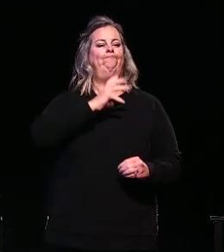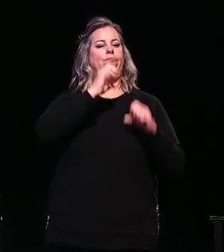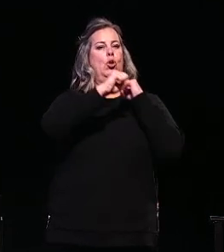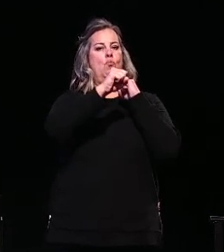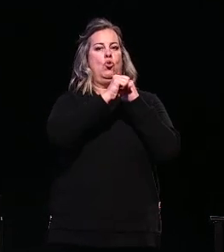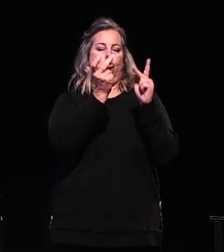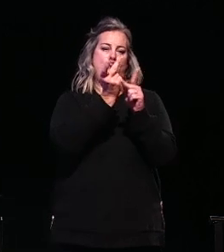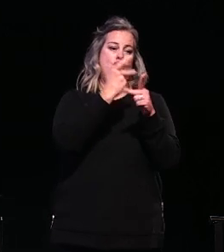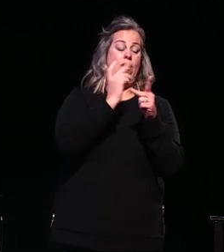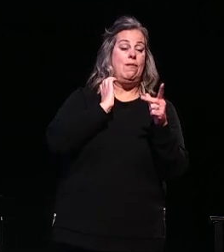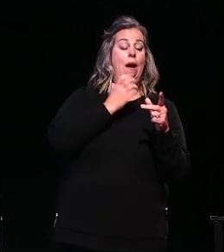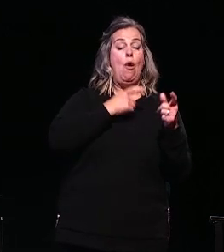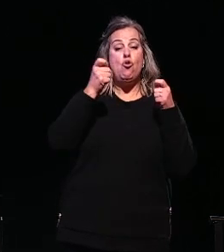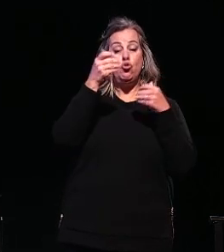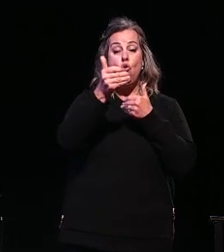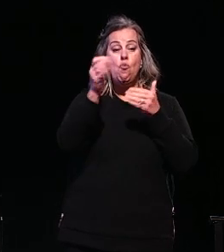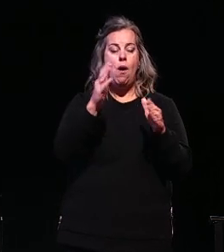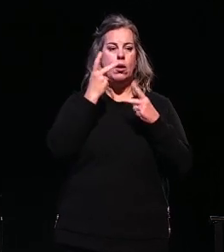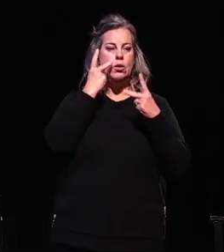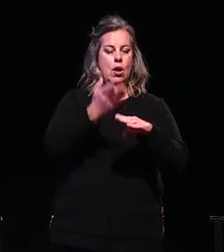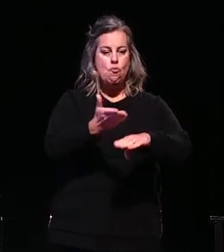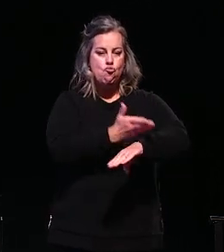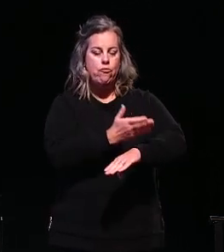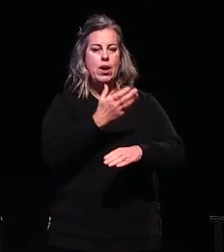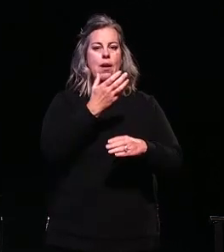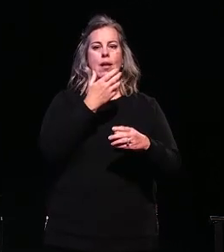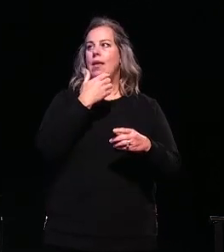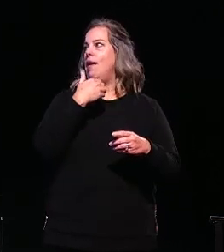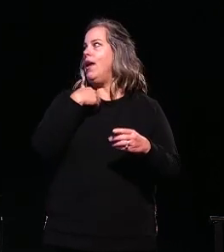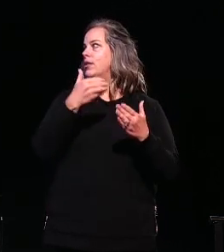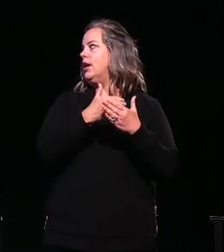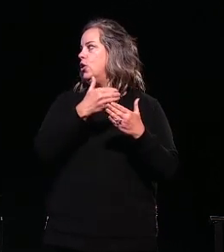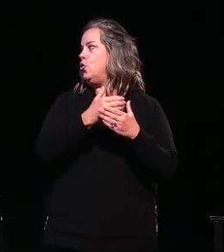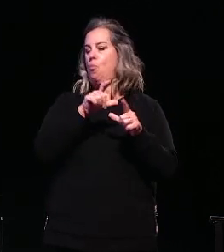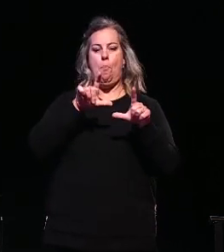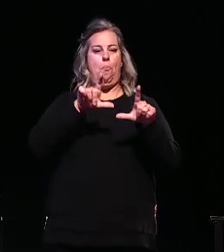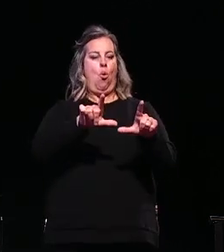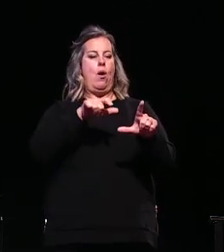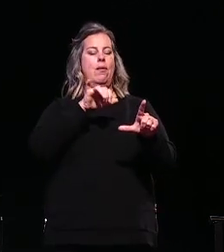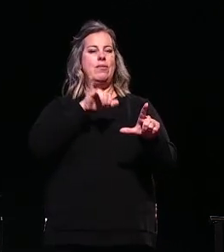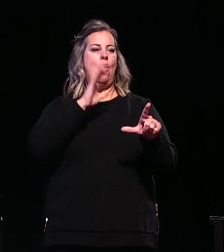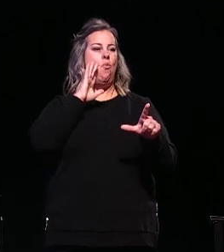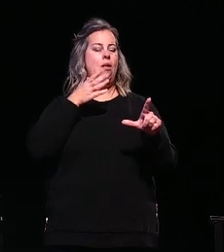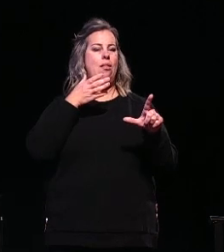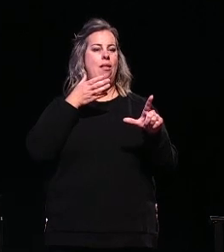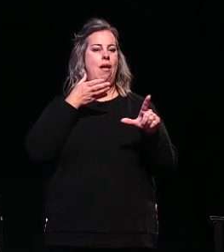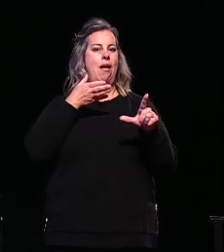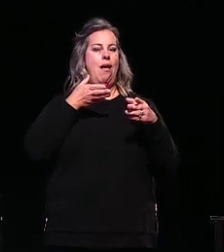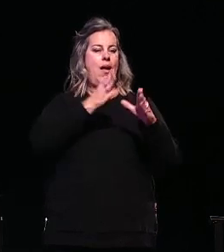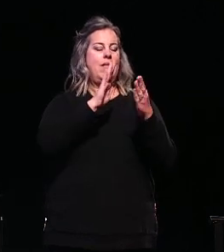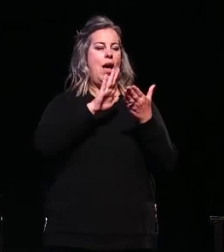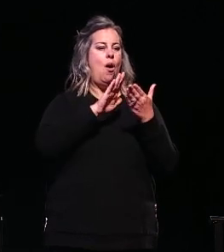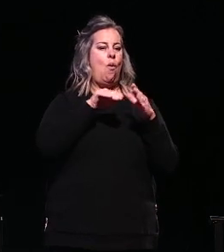box also saw many new improvements and features, including a custom new PCB control board that allows access from a mobile app, data